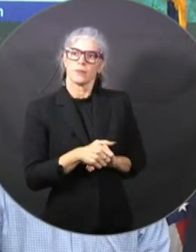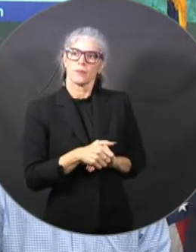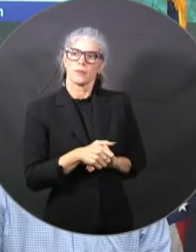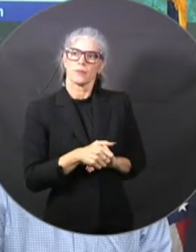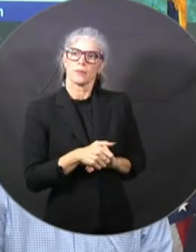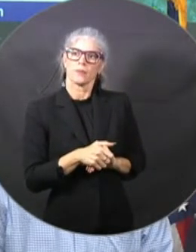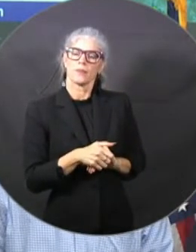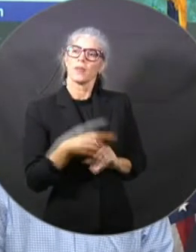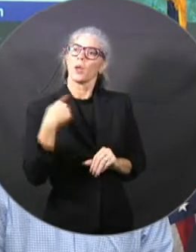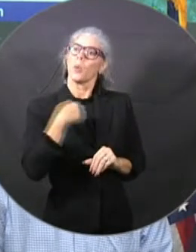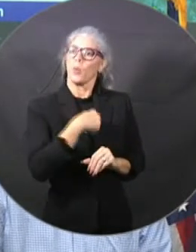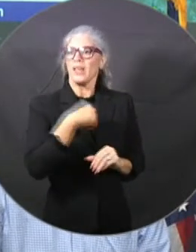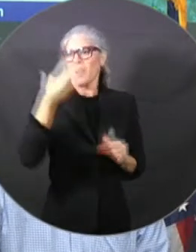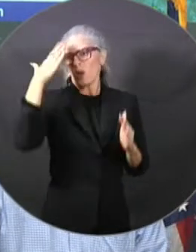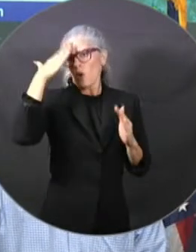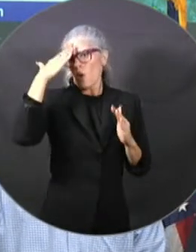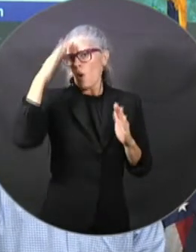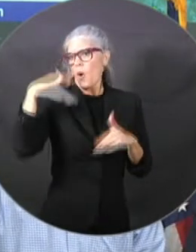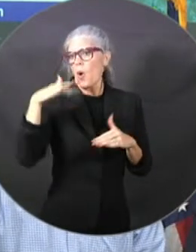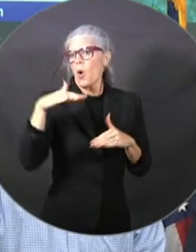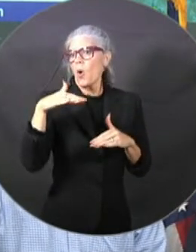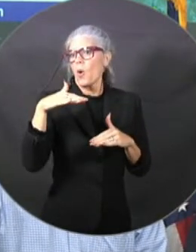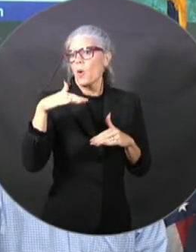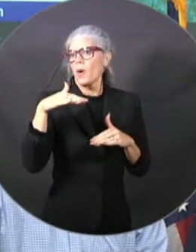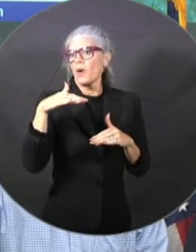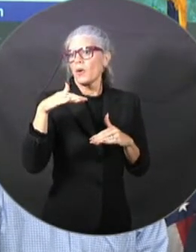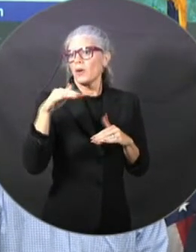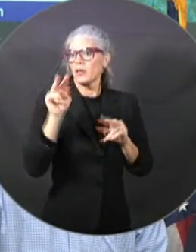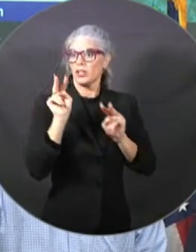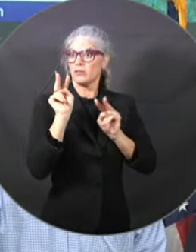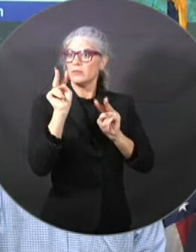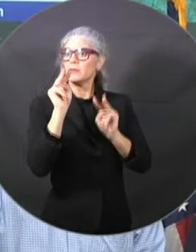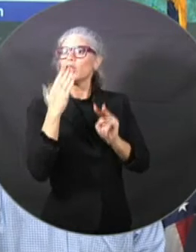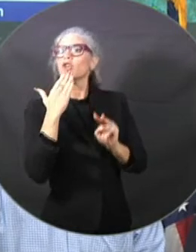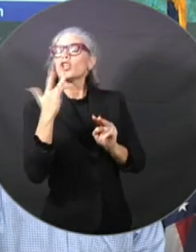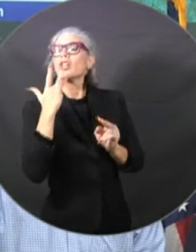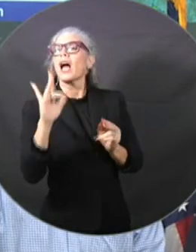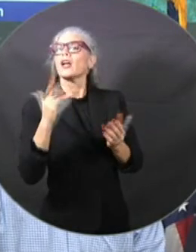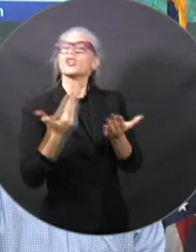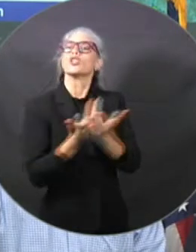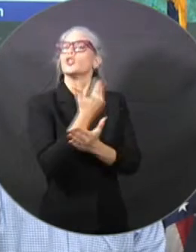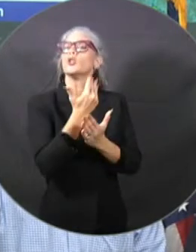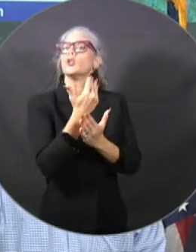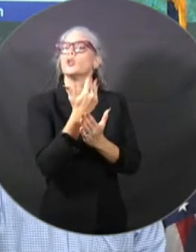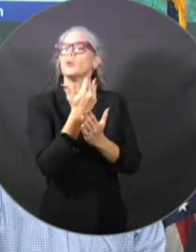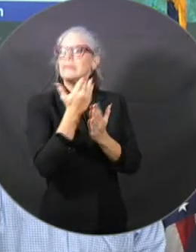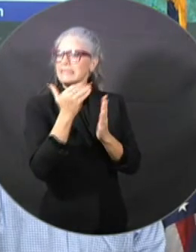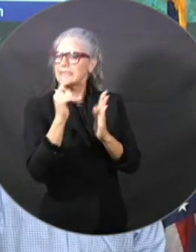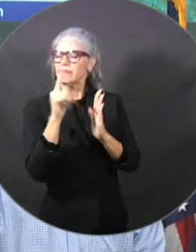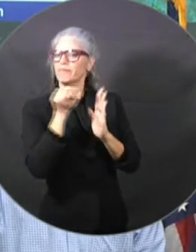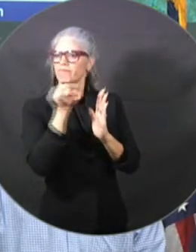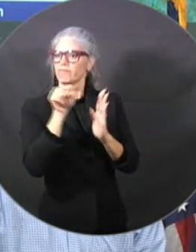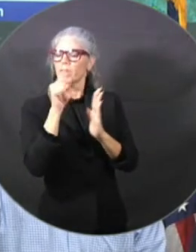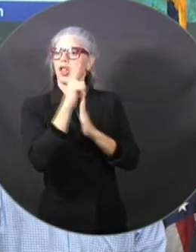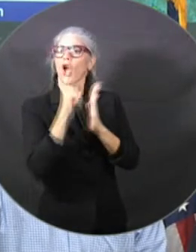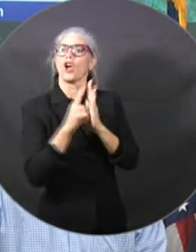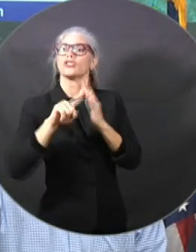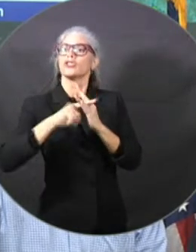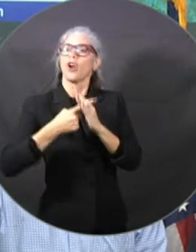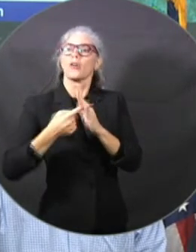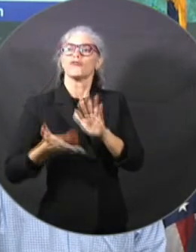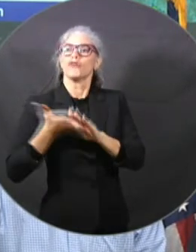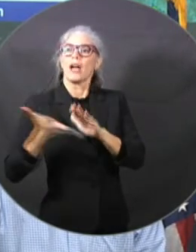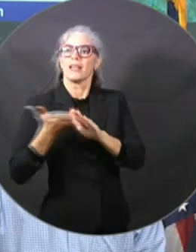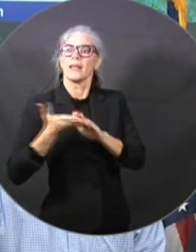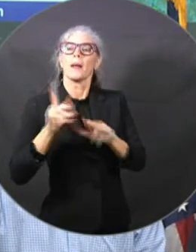take effect. Obviously, we're in a situation nobody wants us to be in right now, but do you think it may be time to have another